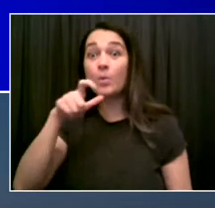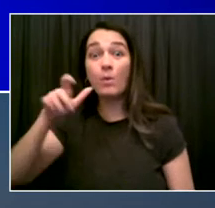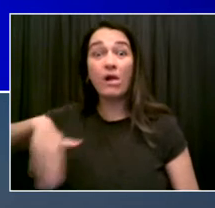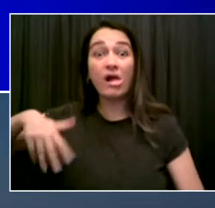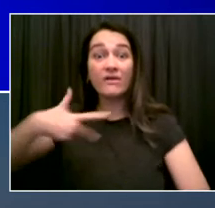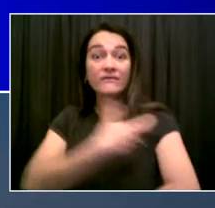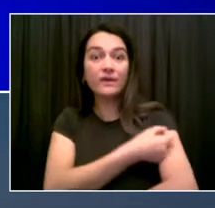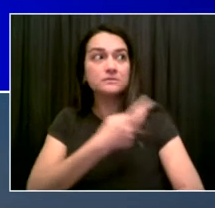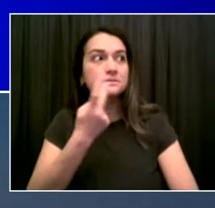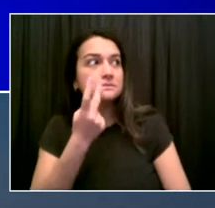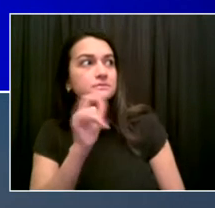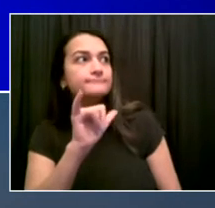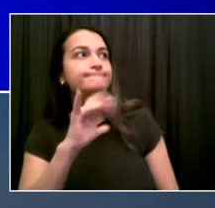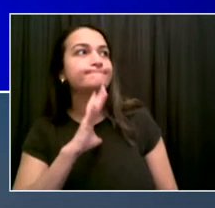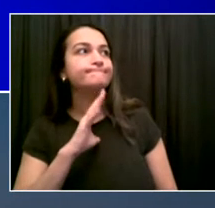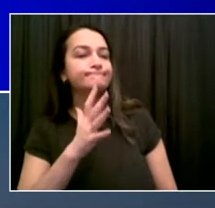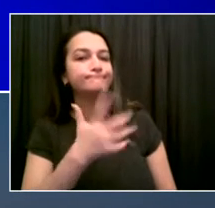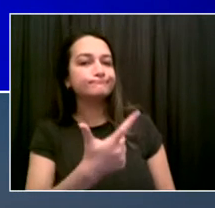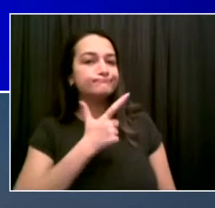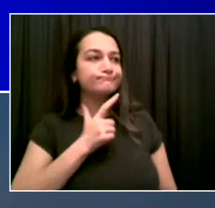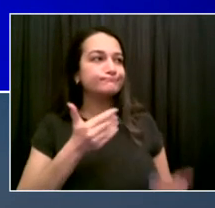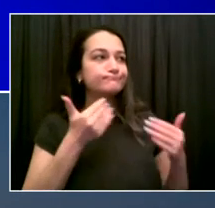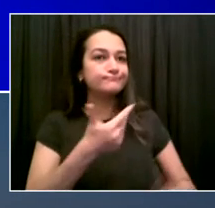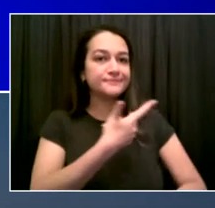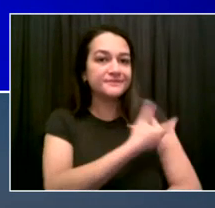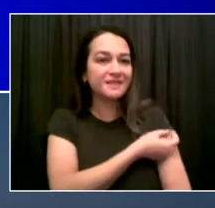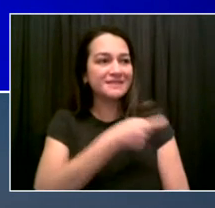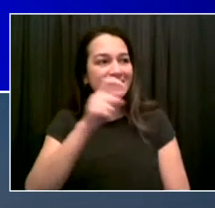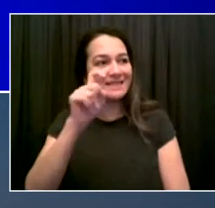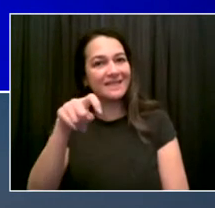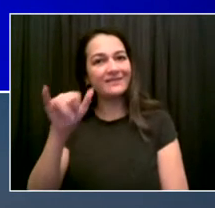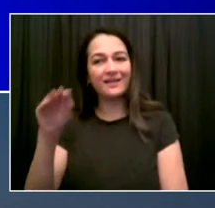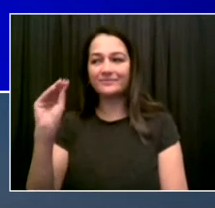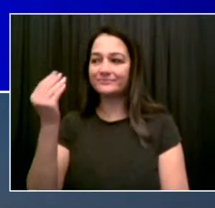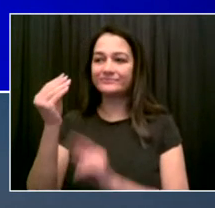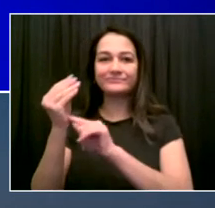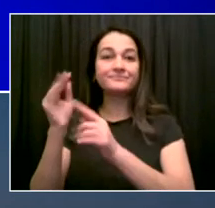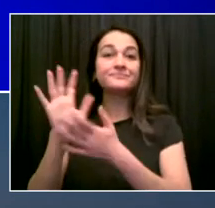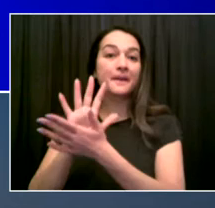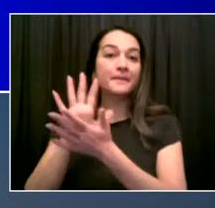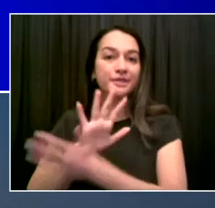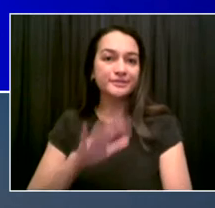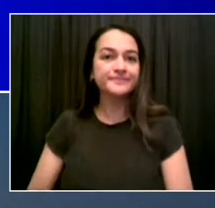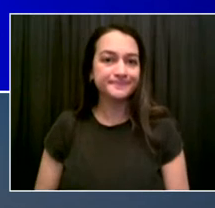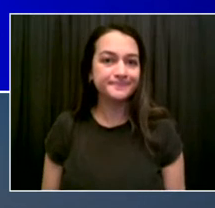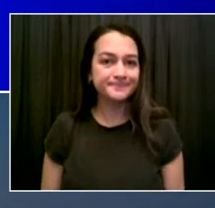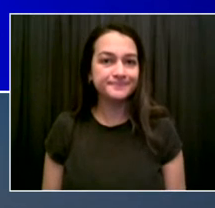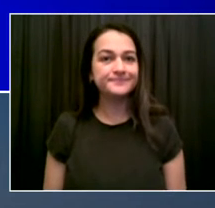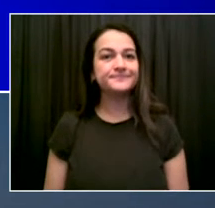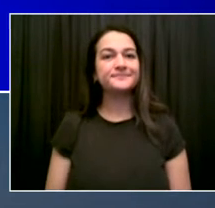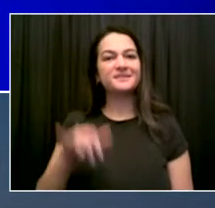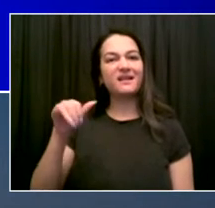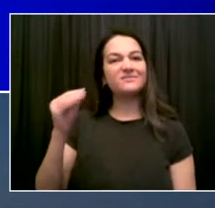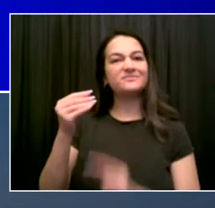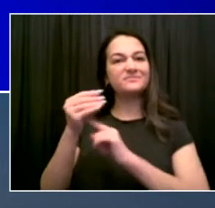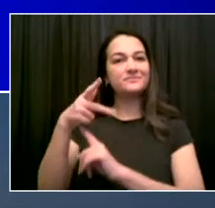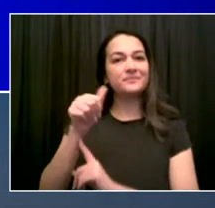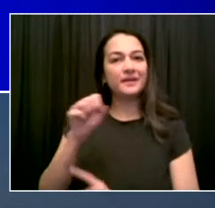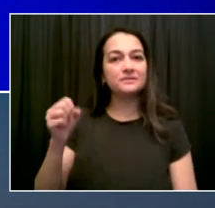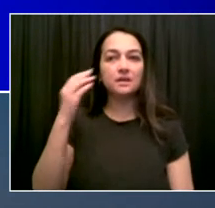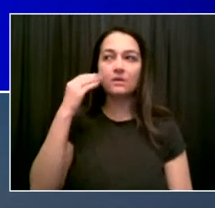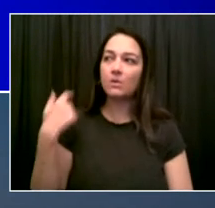everyone that this is the time. If we're going to stop the Delta variant, the time is now. And that means getting vaccinated right now.